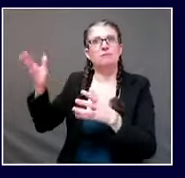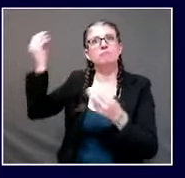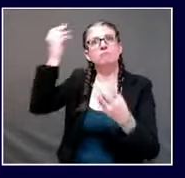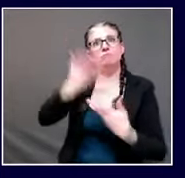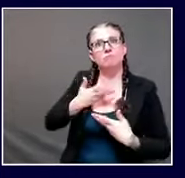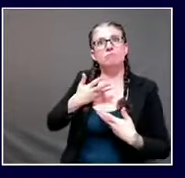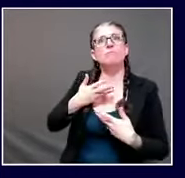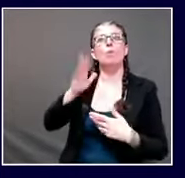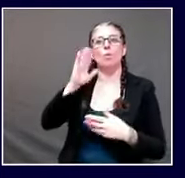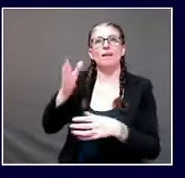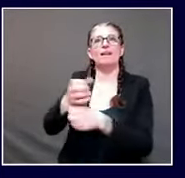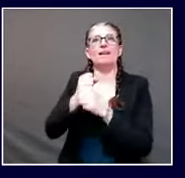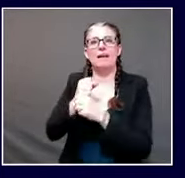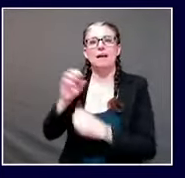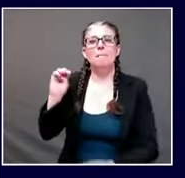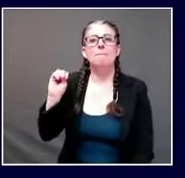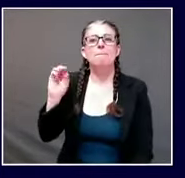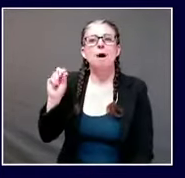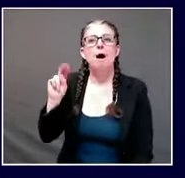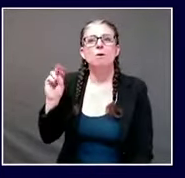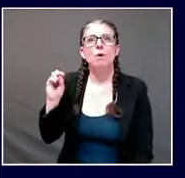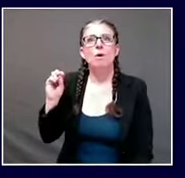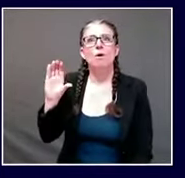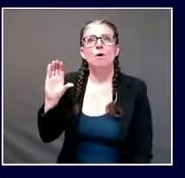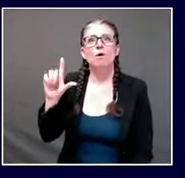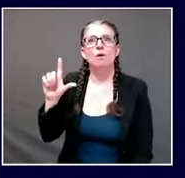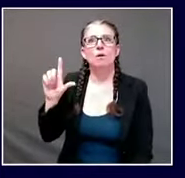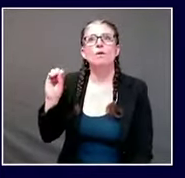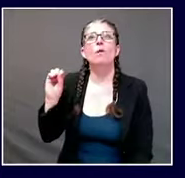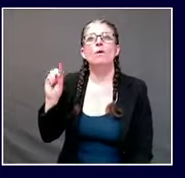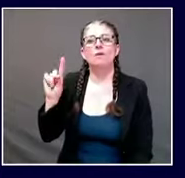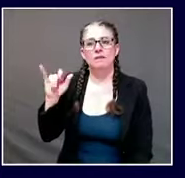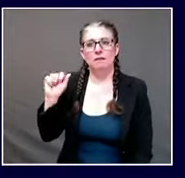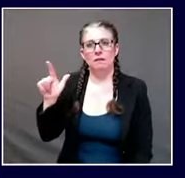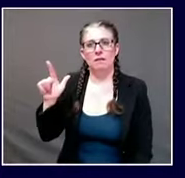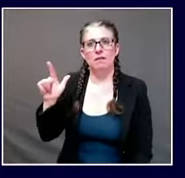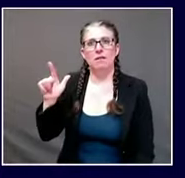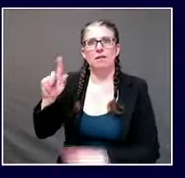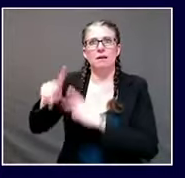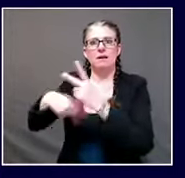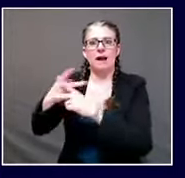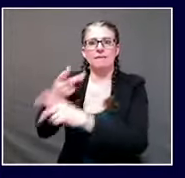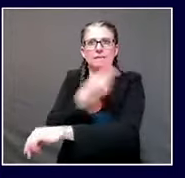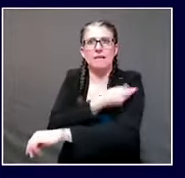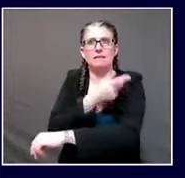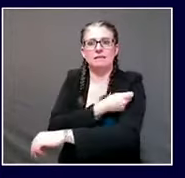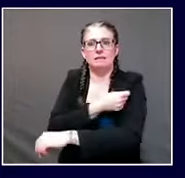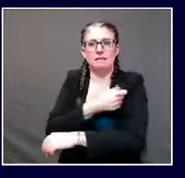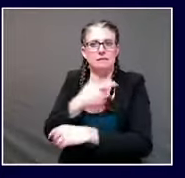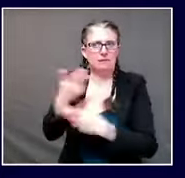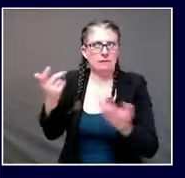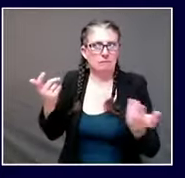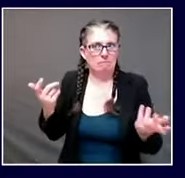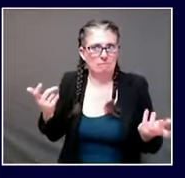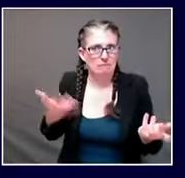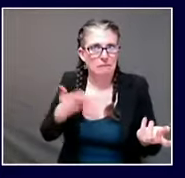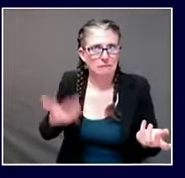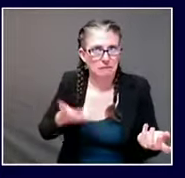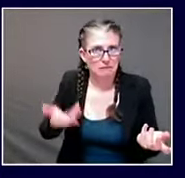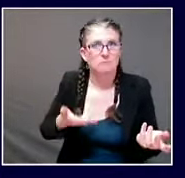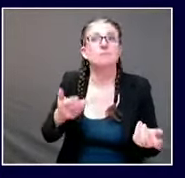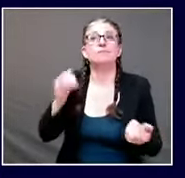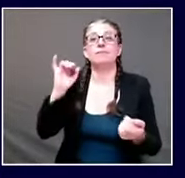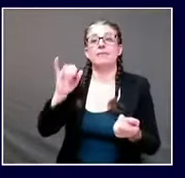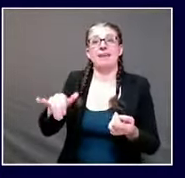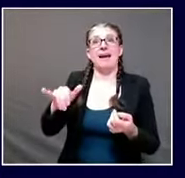weeks ago that the state would be receiving 90 a week was that what was in the initial supply and also is